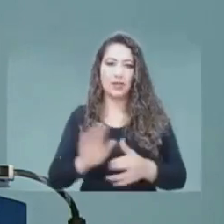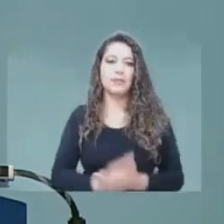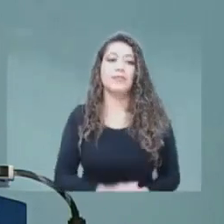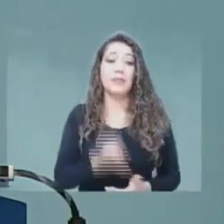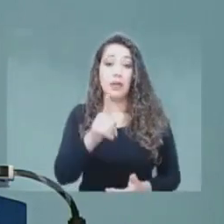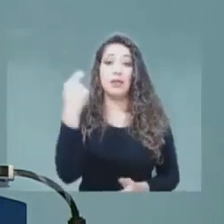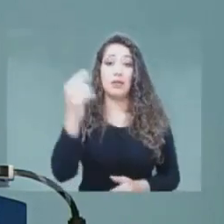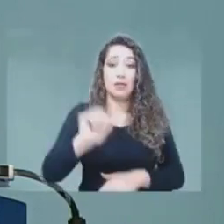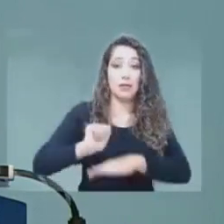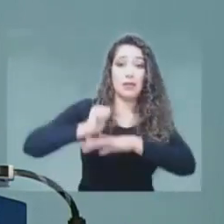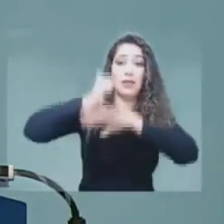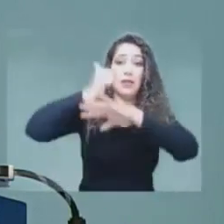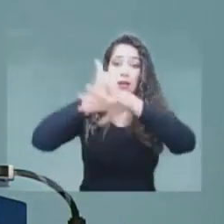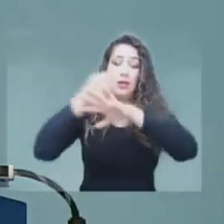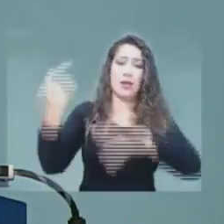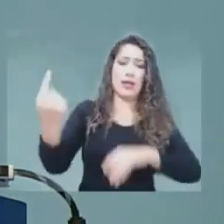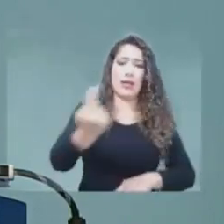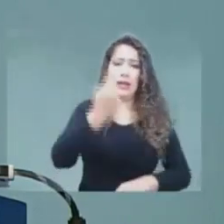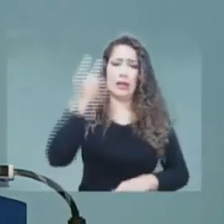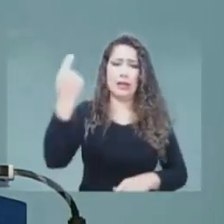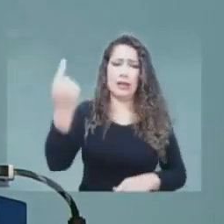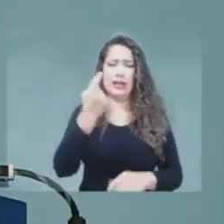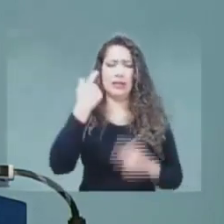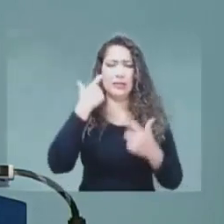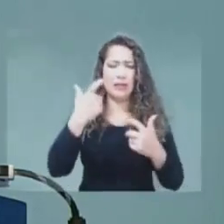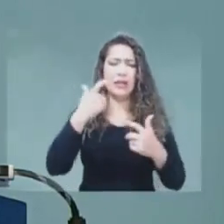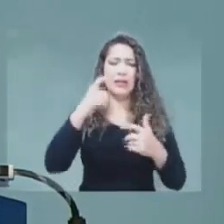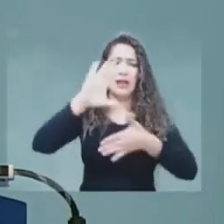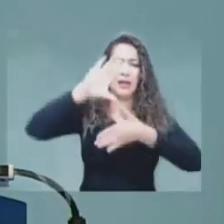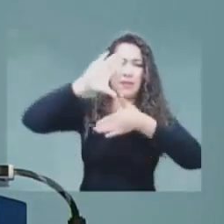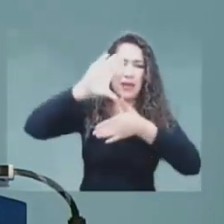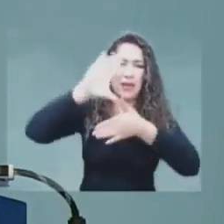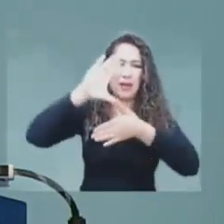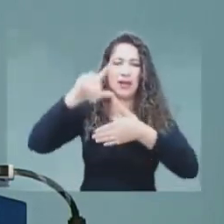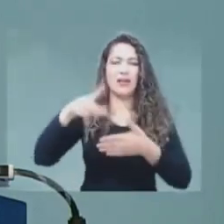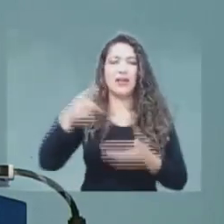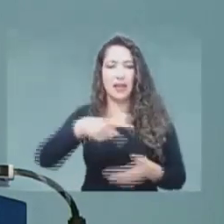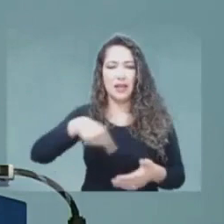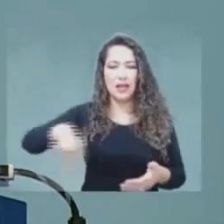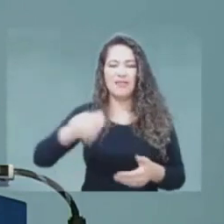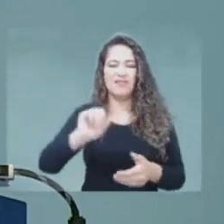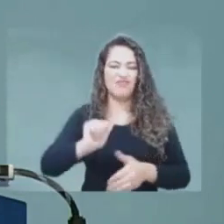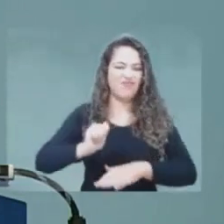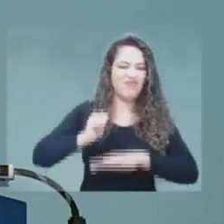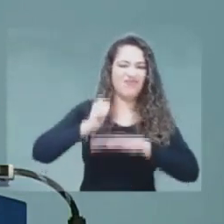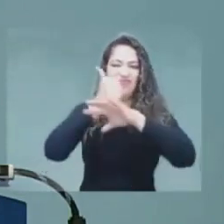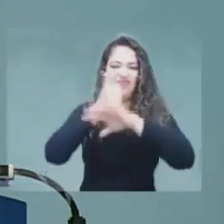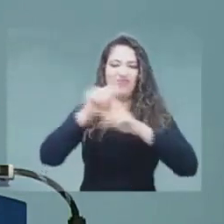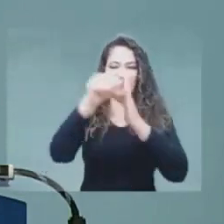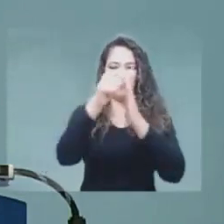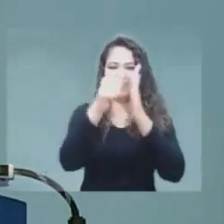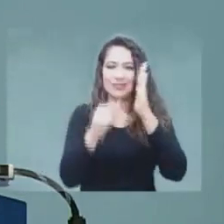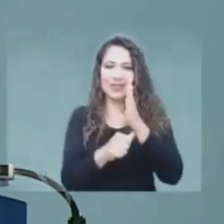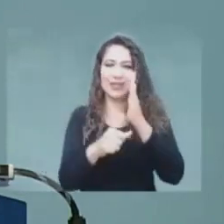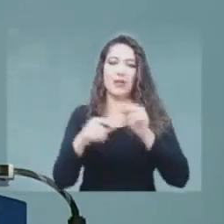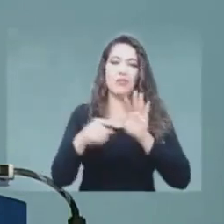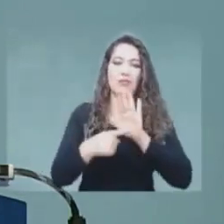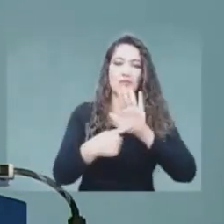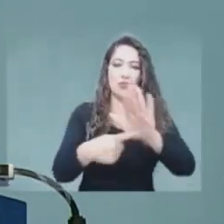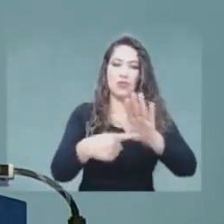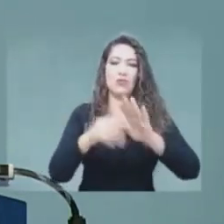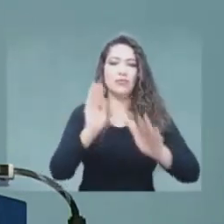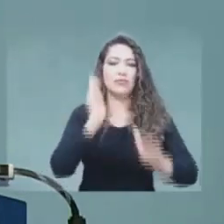Director General of GCMA in Latin America, where he led the regional agenda representing the mobile